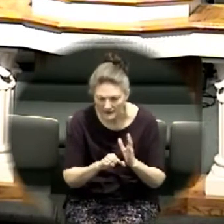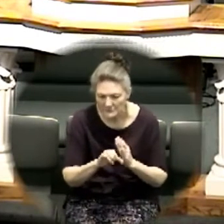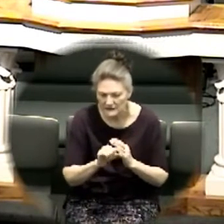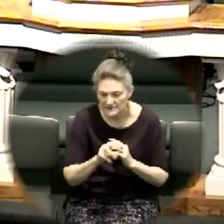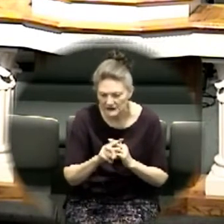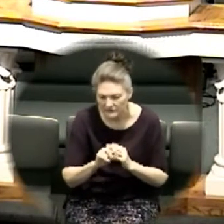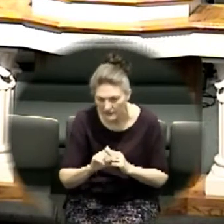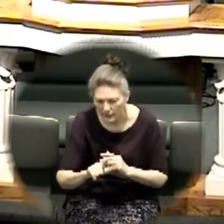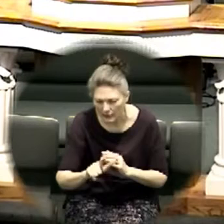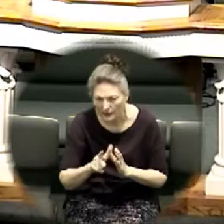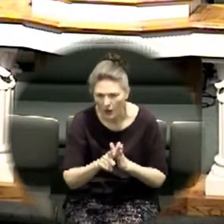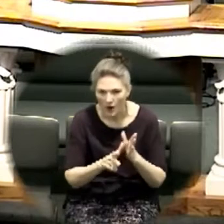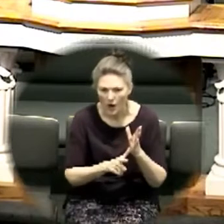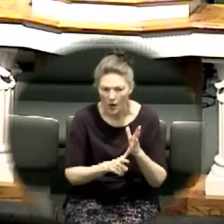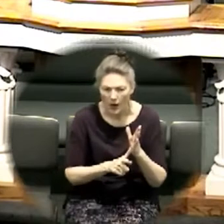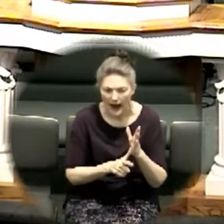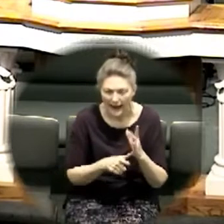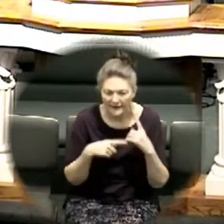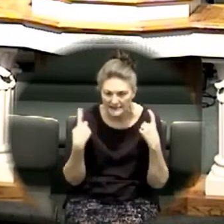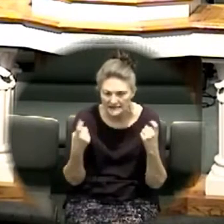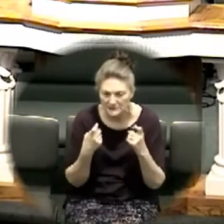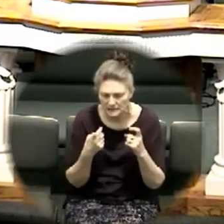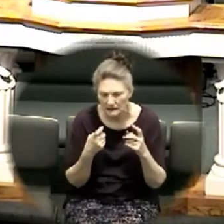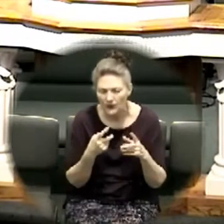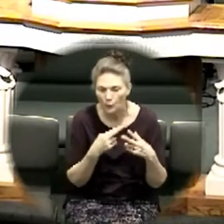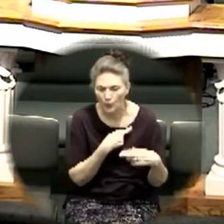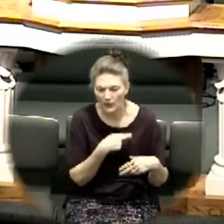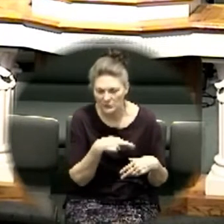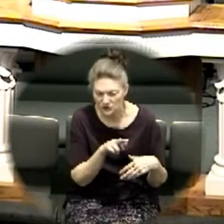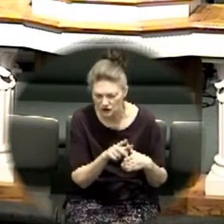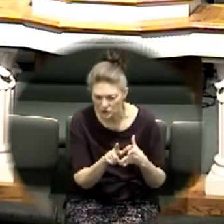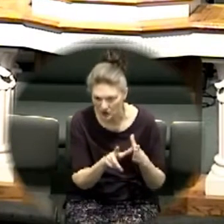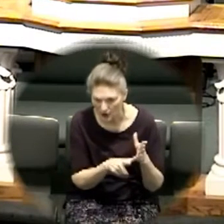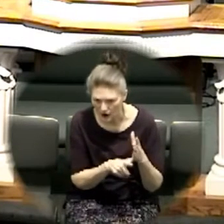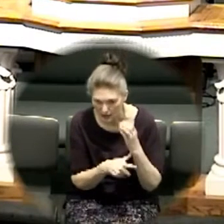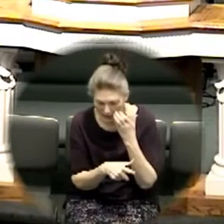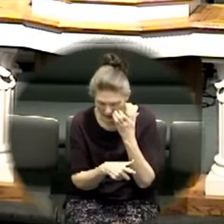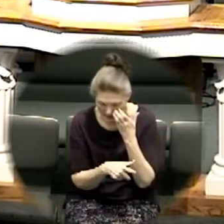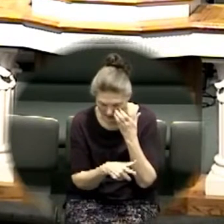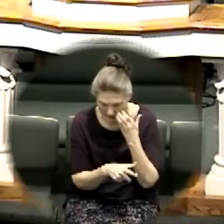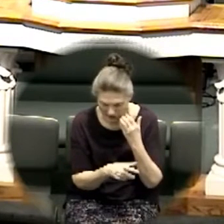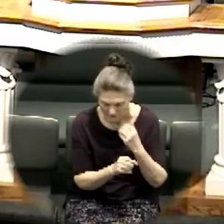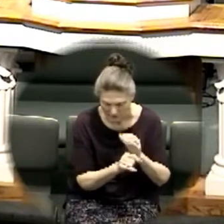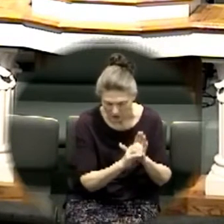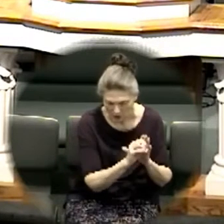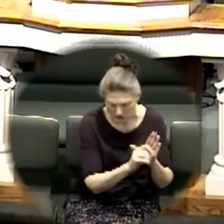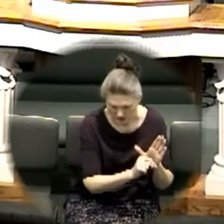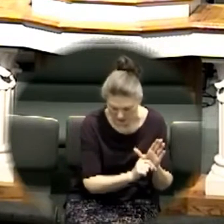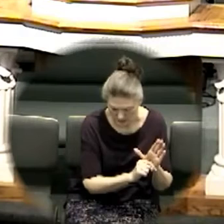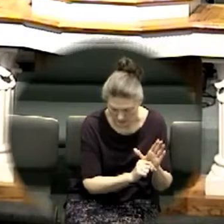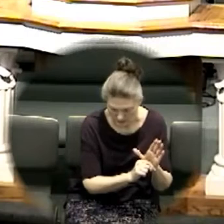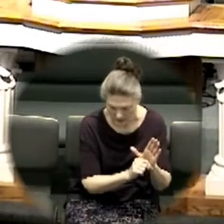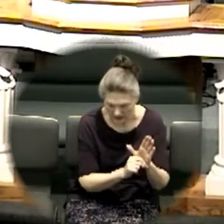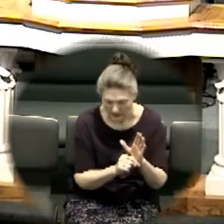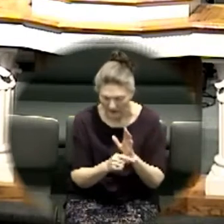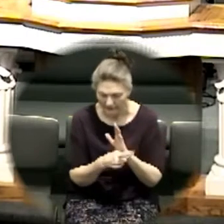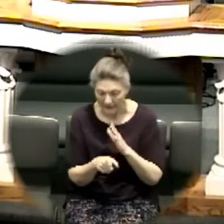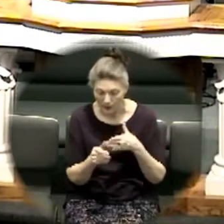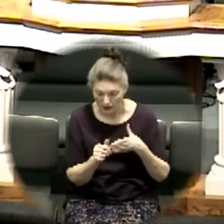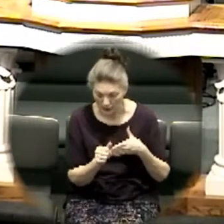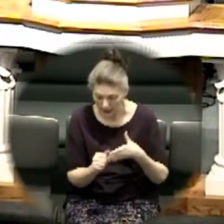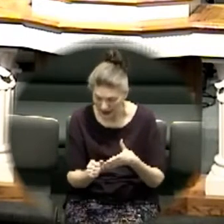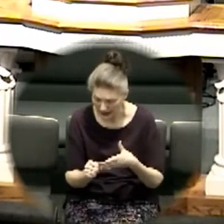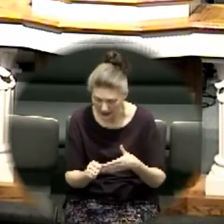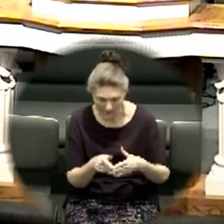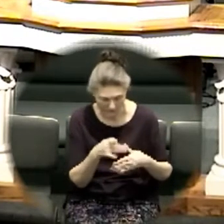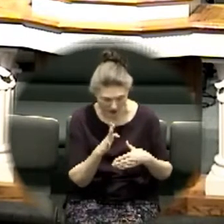from the mountain but the old testament we find them being led of god notice this old testament